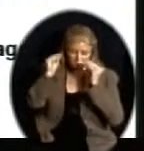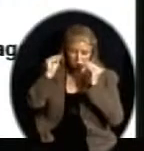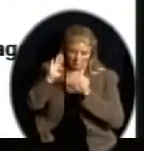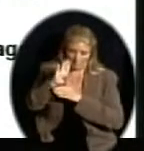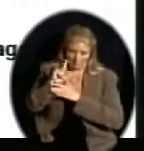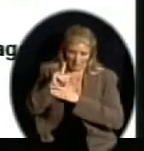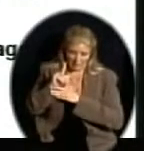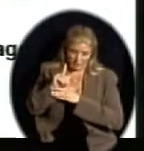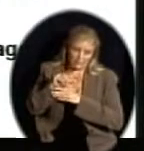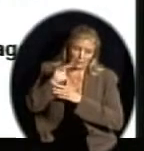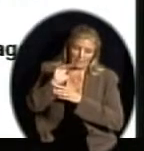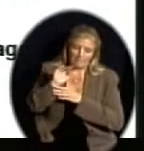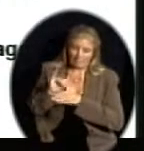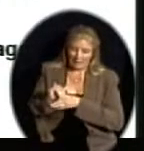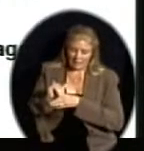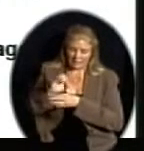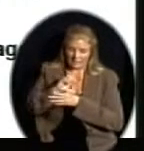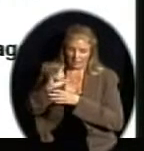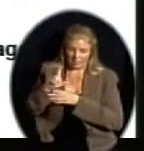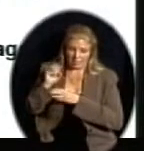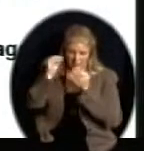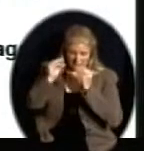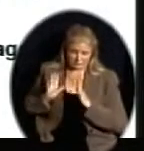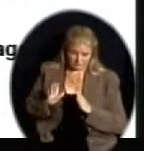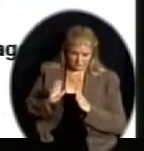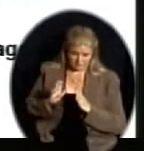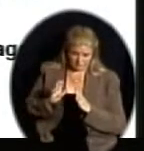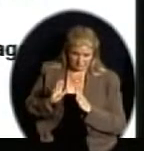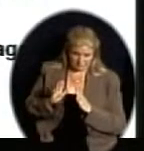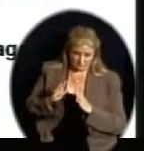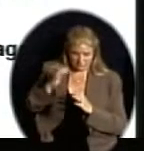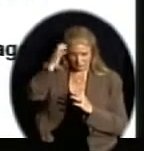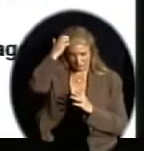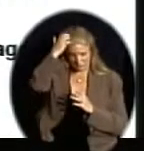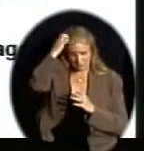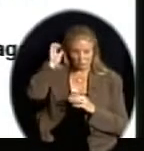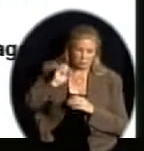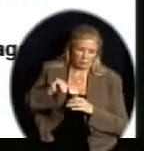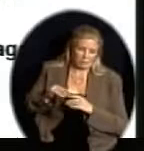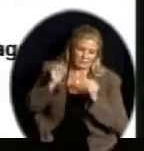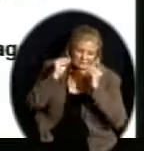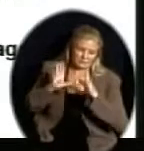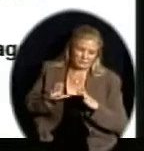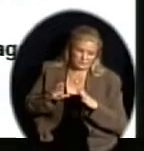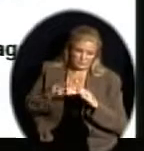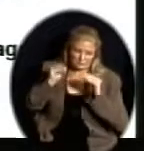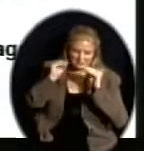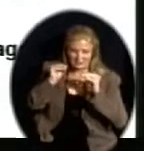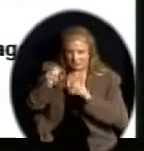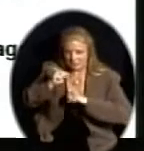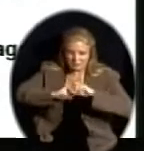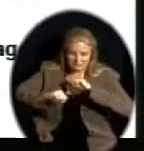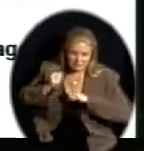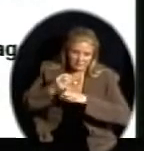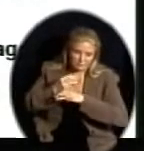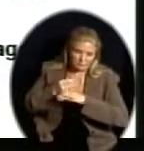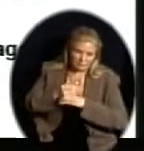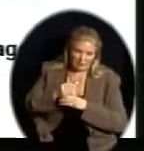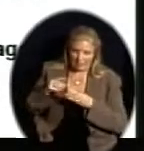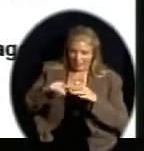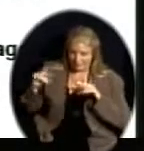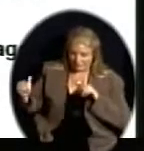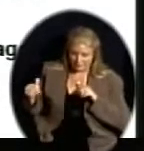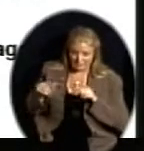listening, speaking, reading, and writing at the same time that she was teaching science, for instance. In her other two periods, she had physical education